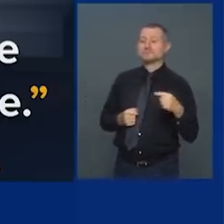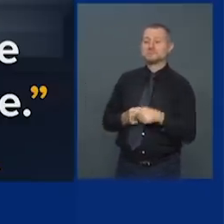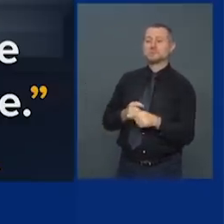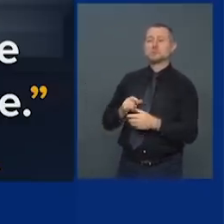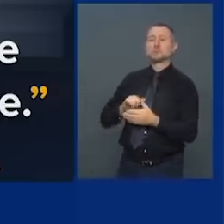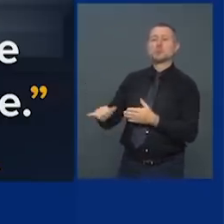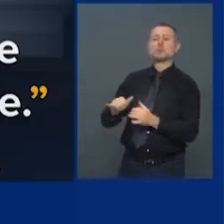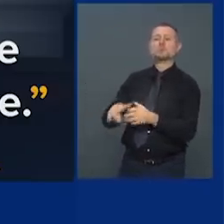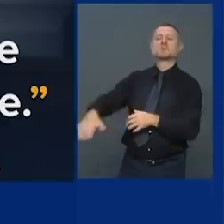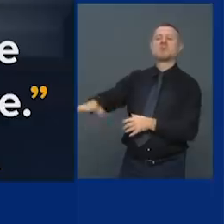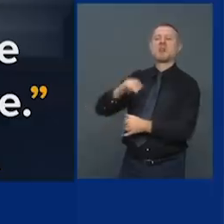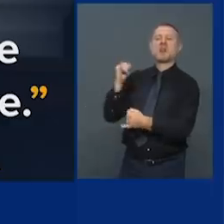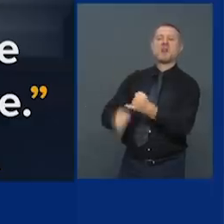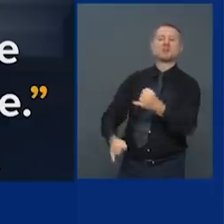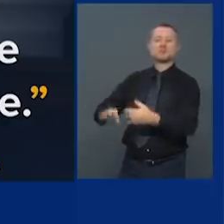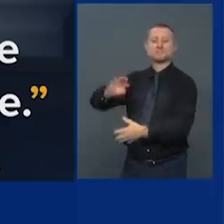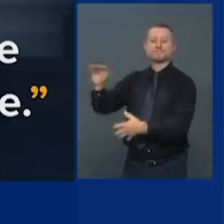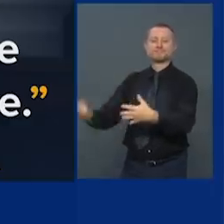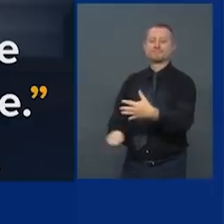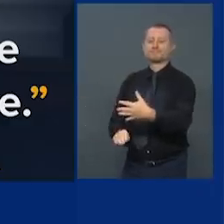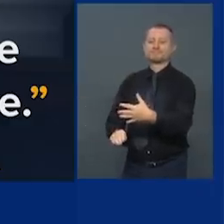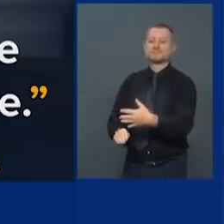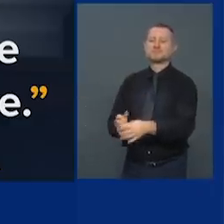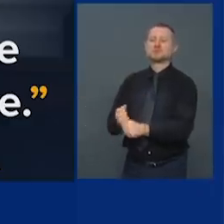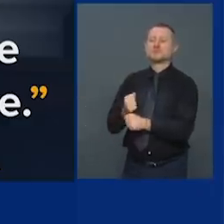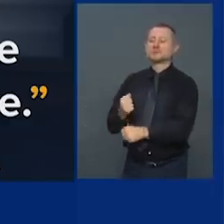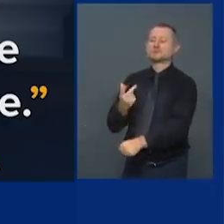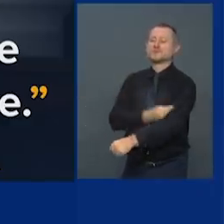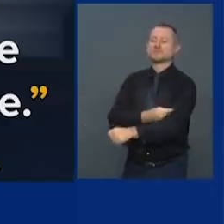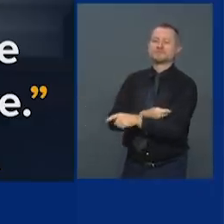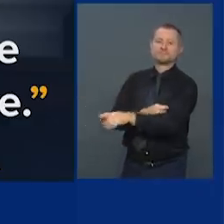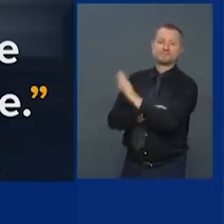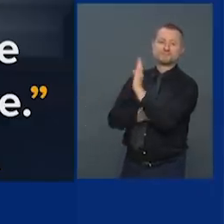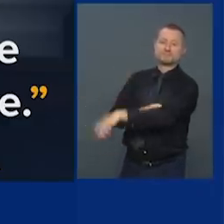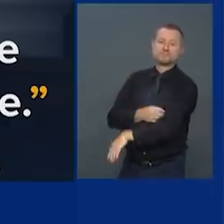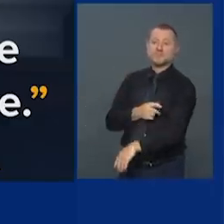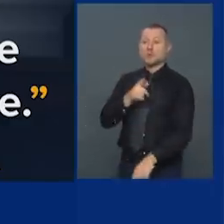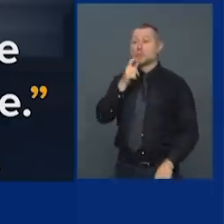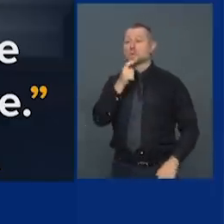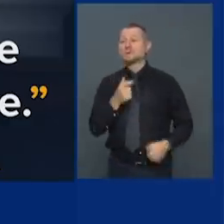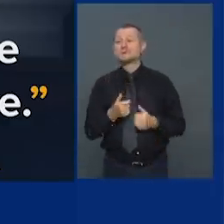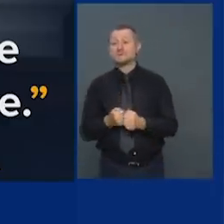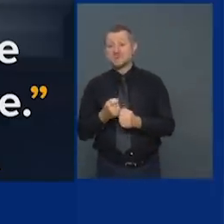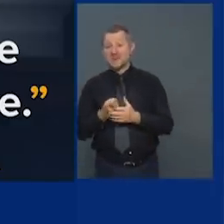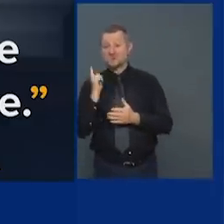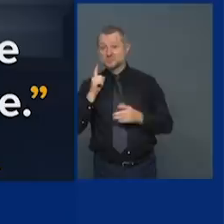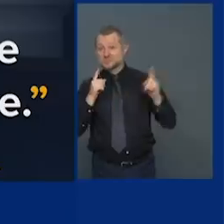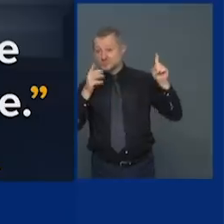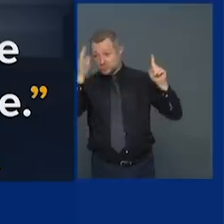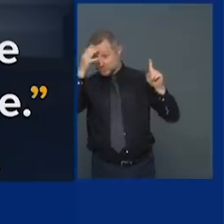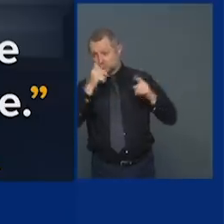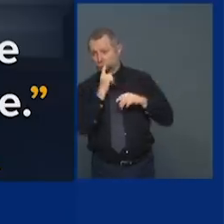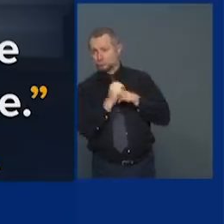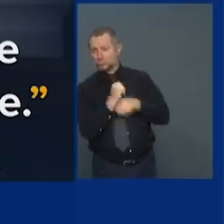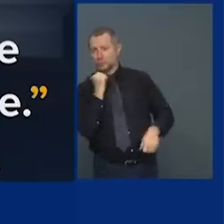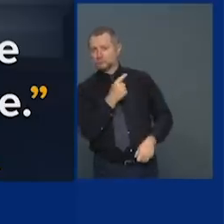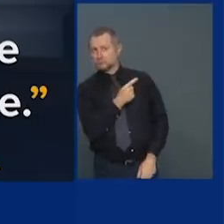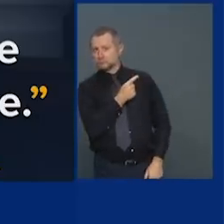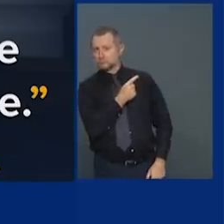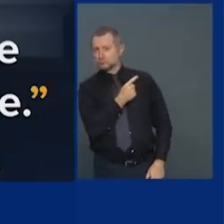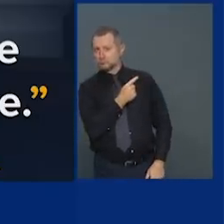it's called a threat that's called a threat if you have your own state review